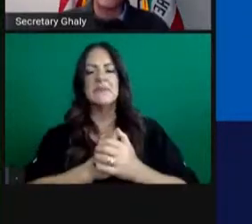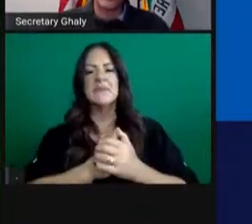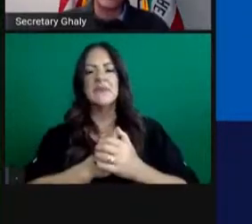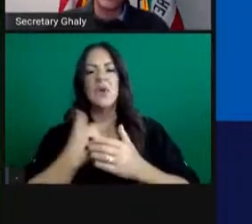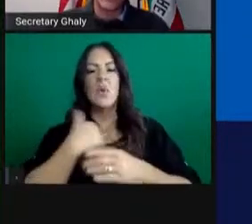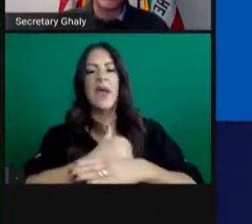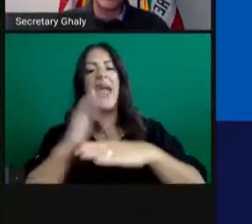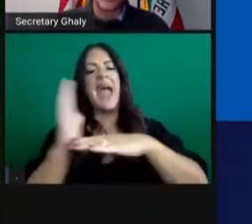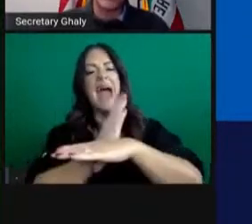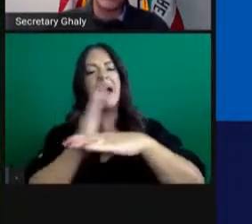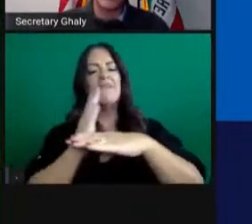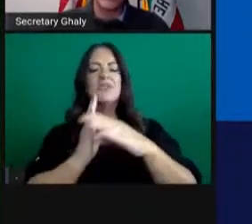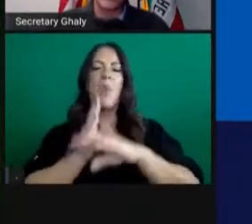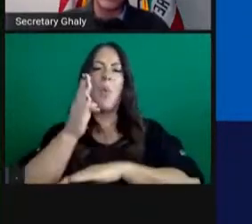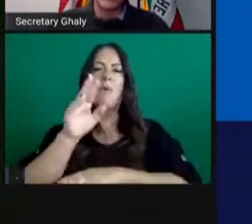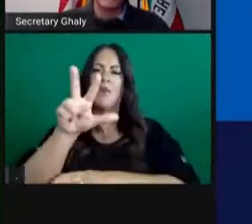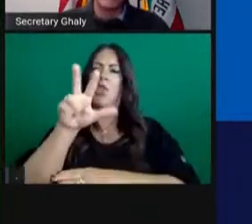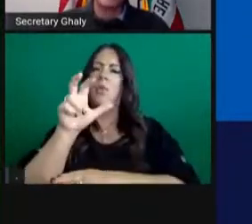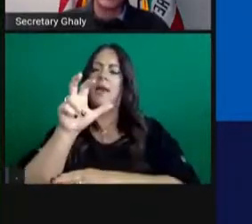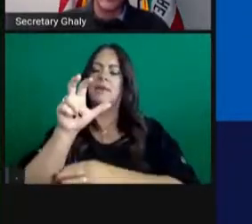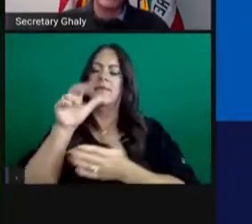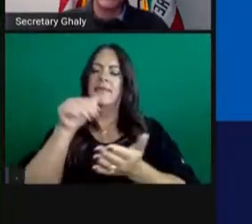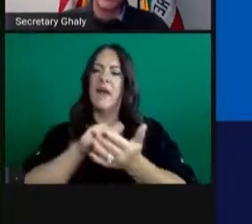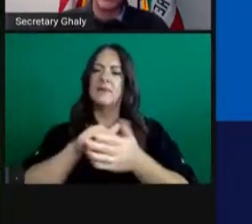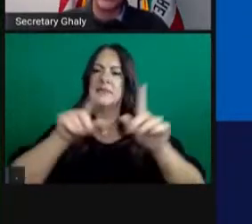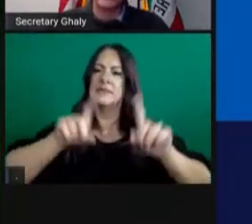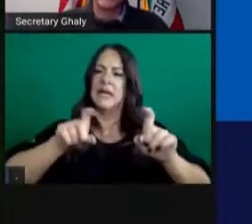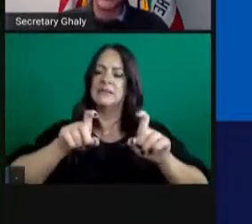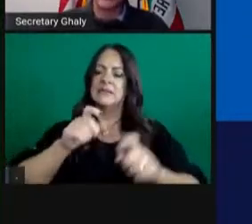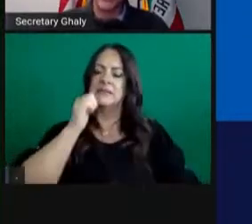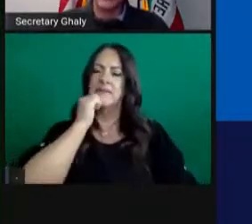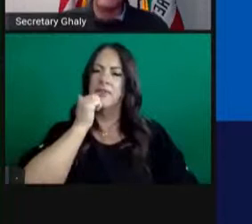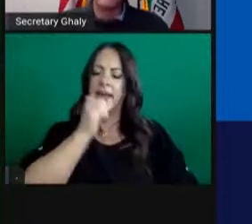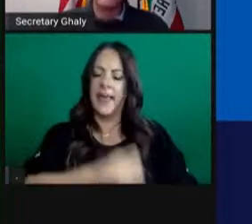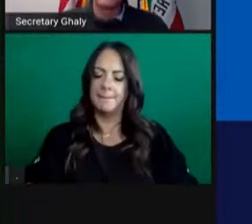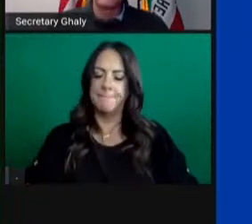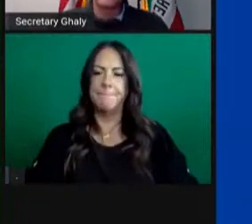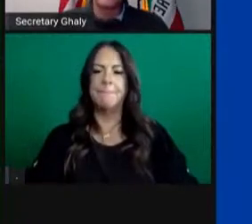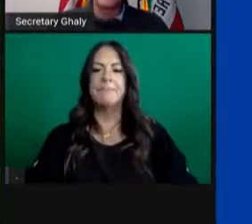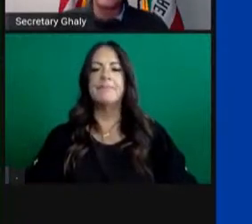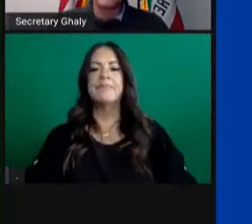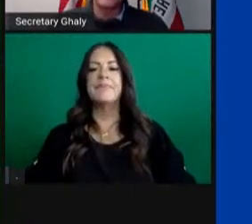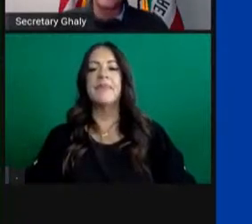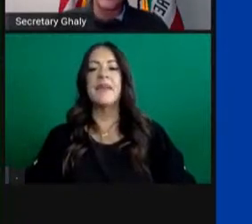over 300,000 tests over the last many days. Next slide.